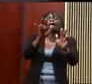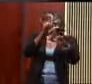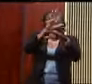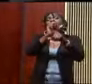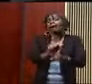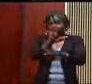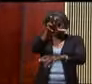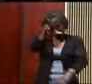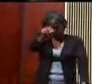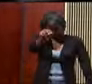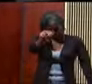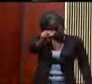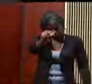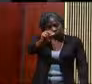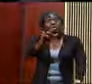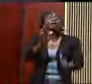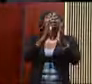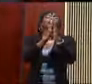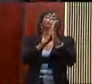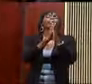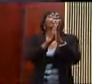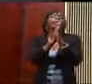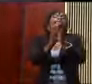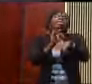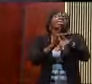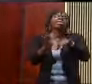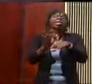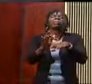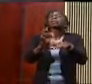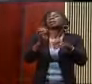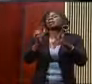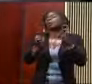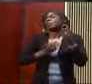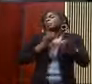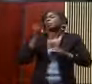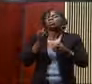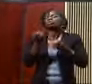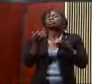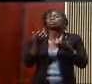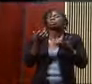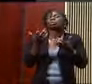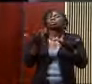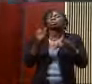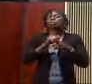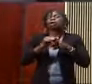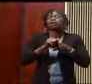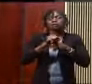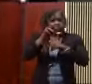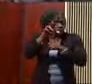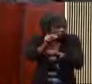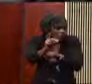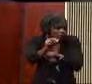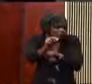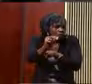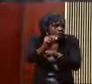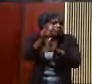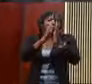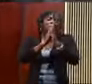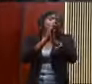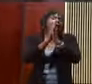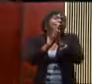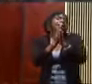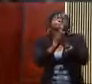is not some empty emotional exercise. Prayer is not some perfunctory, pious